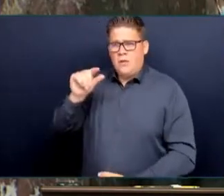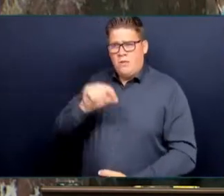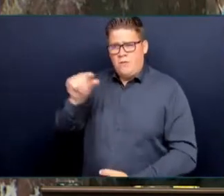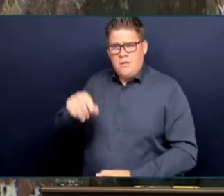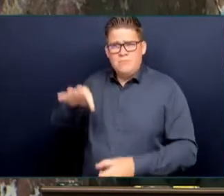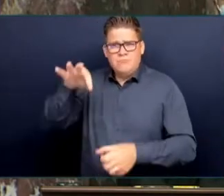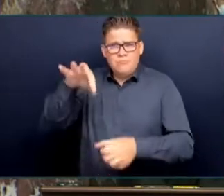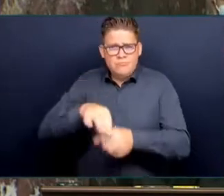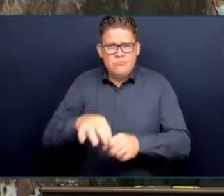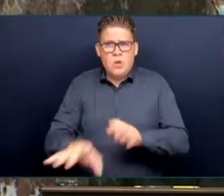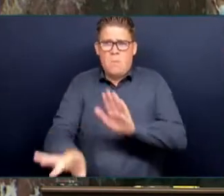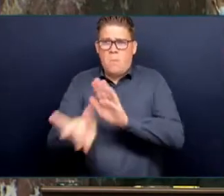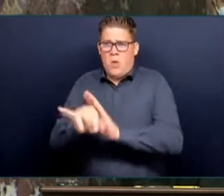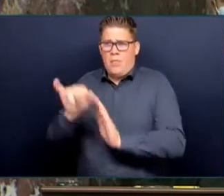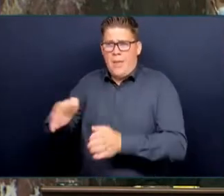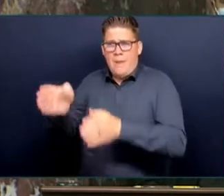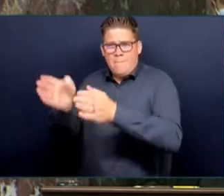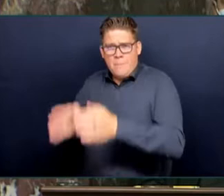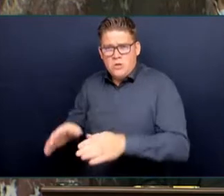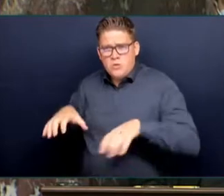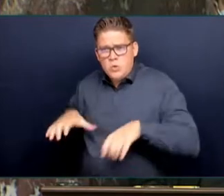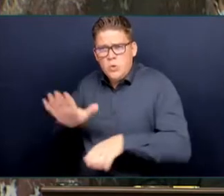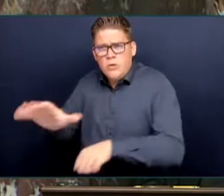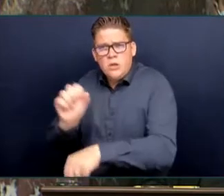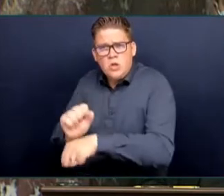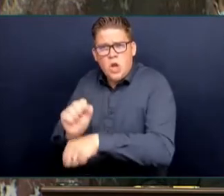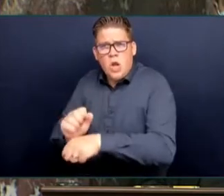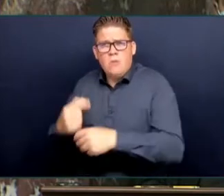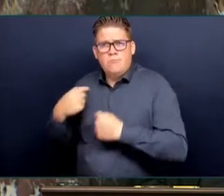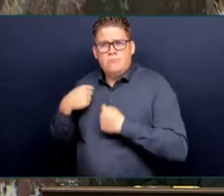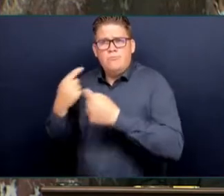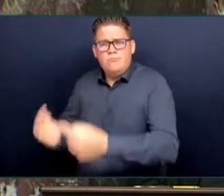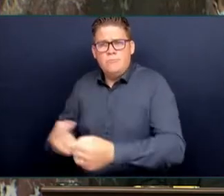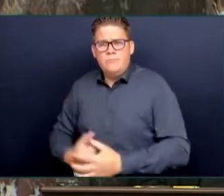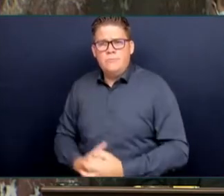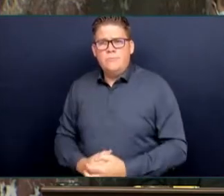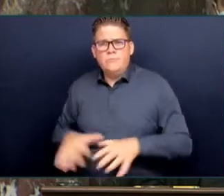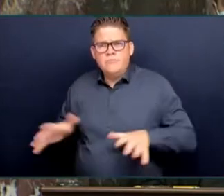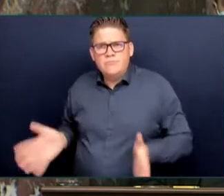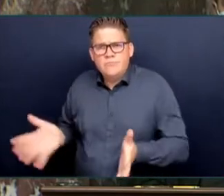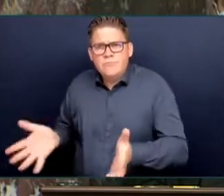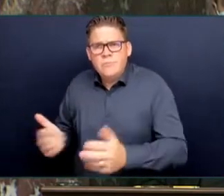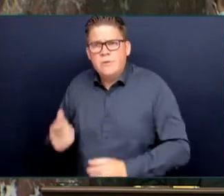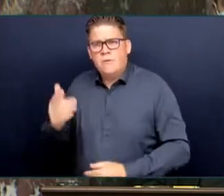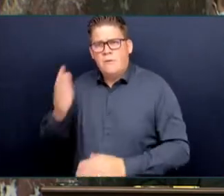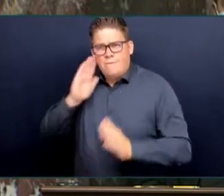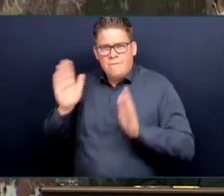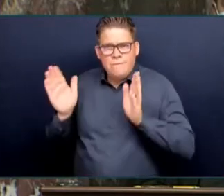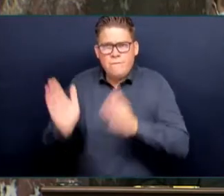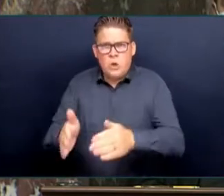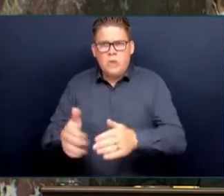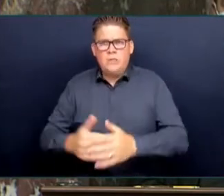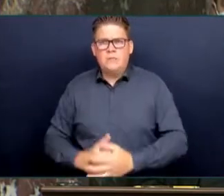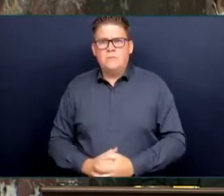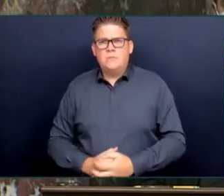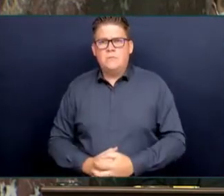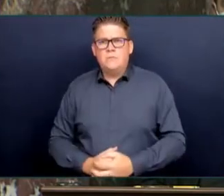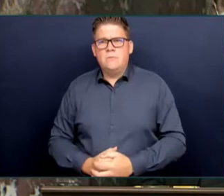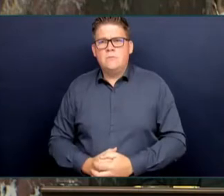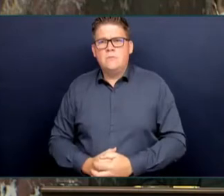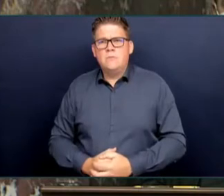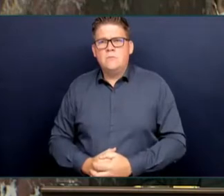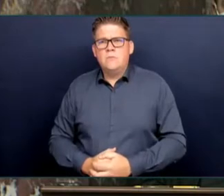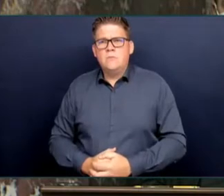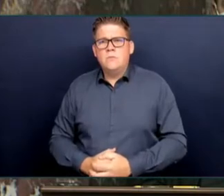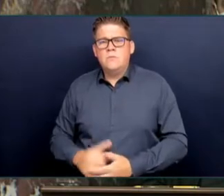the things I spoke of to deal with the causes of crime, the root causes that I referred to earlier, require social investment and that is why